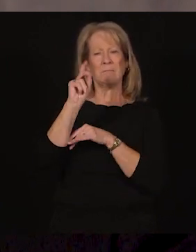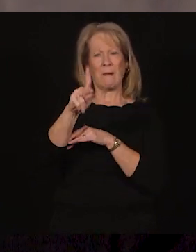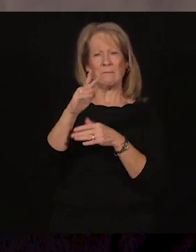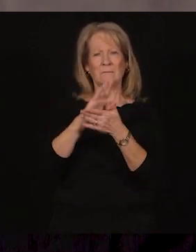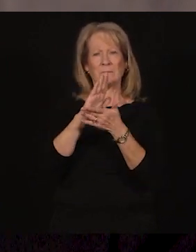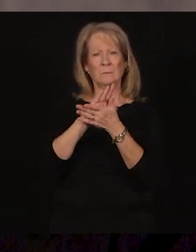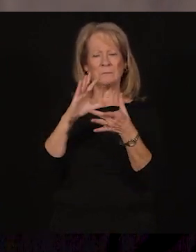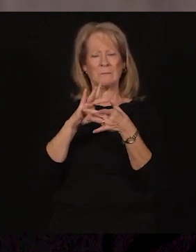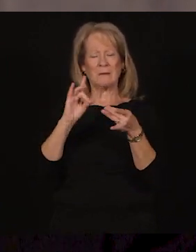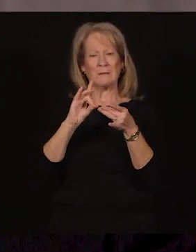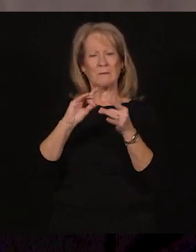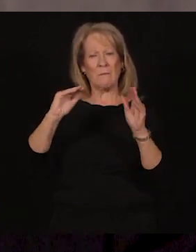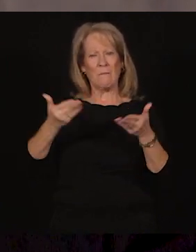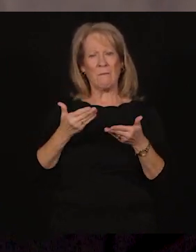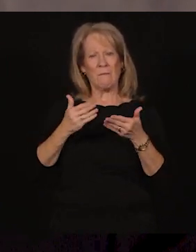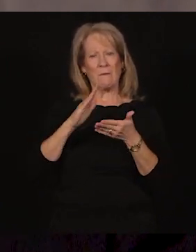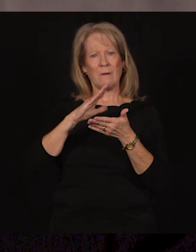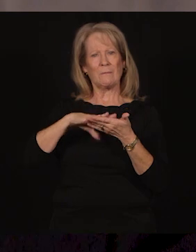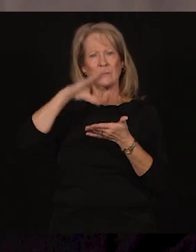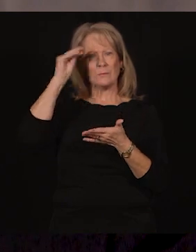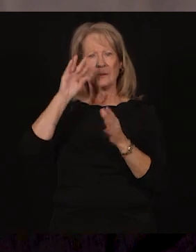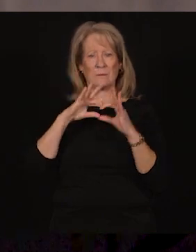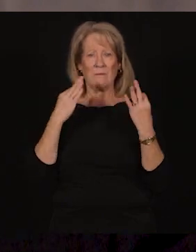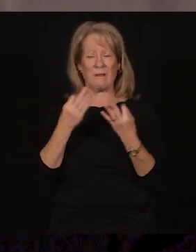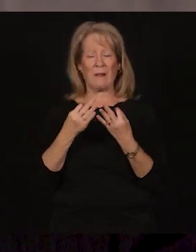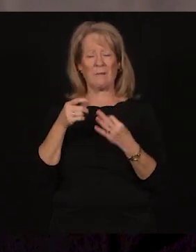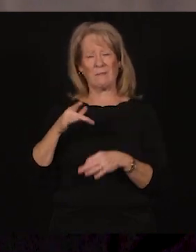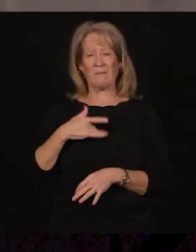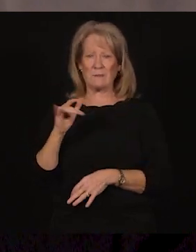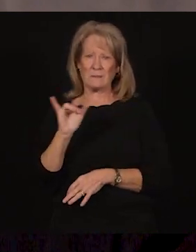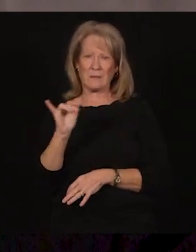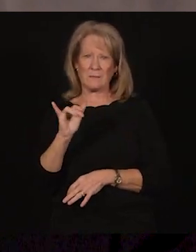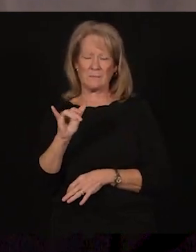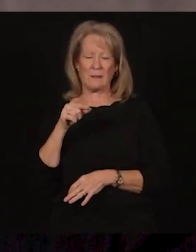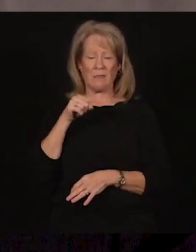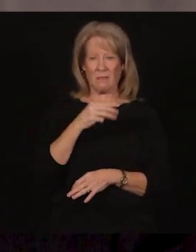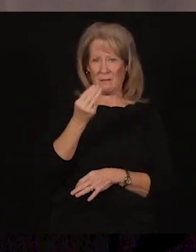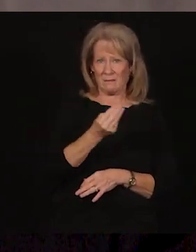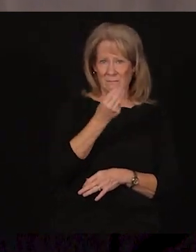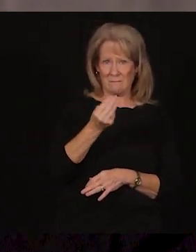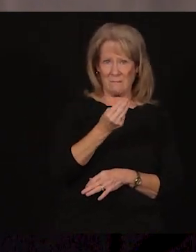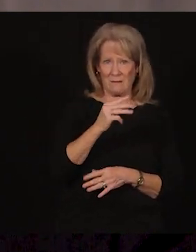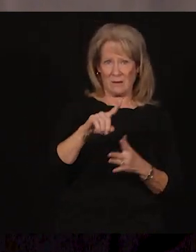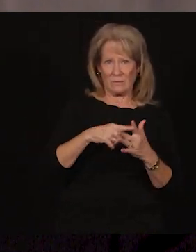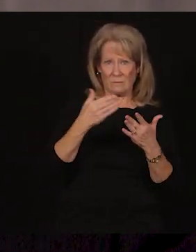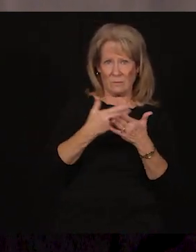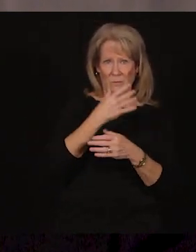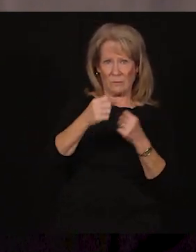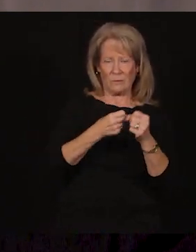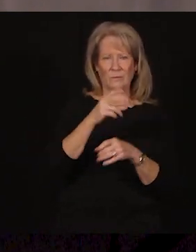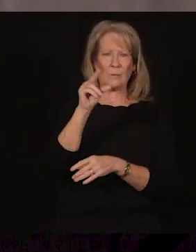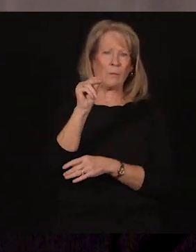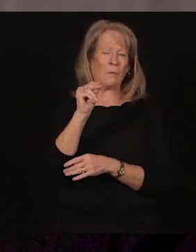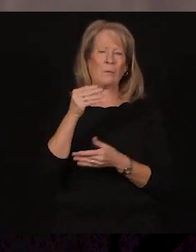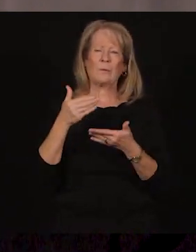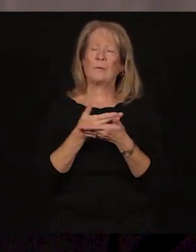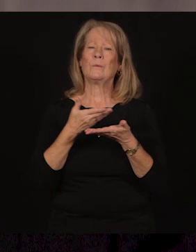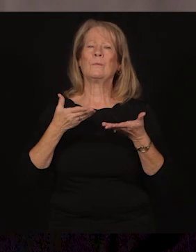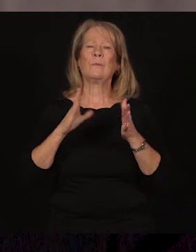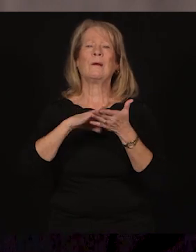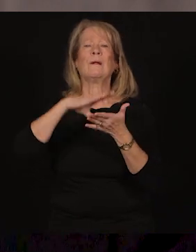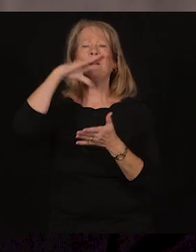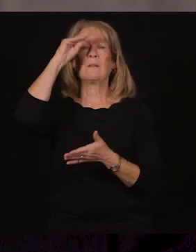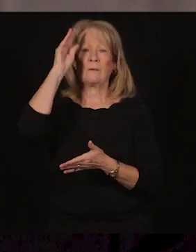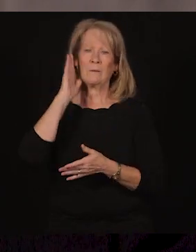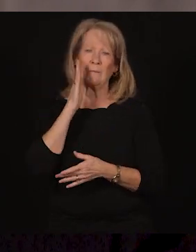students and families, and in a way, this feels similar. While this Monday will not begin a new school year, it will be a new way of